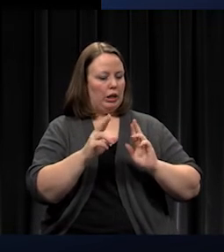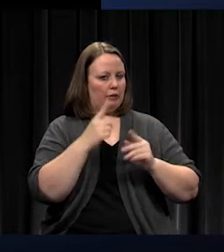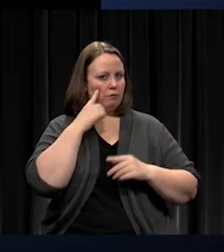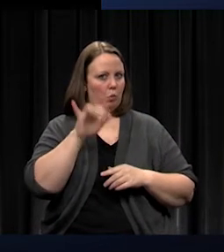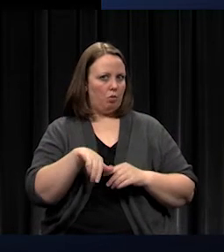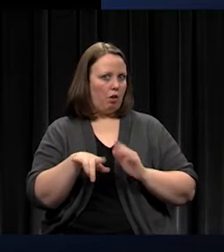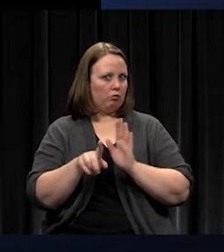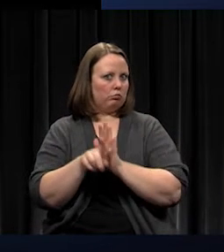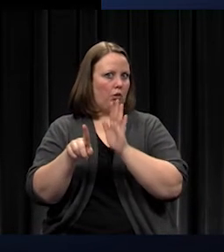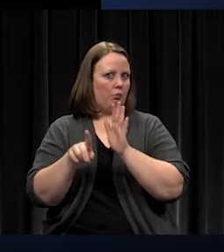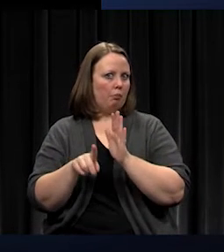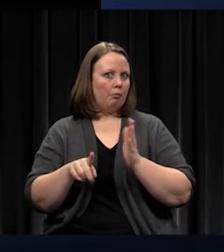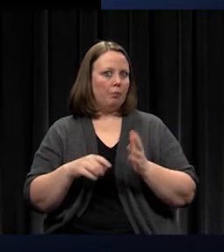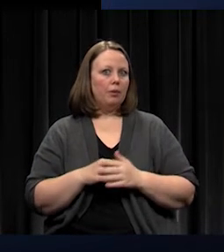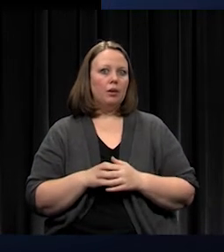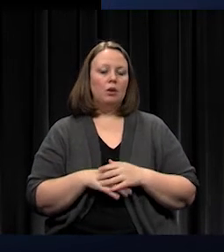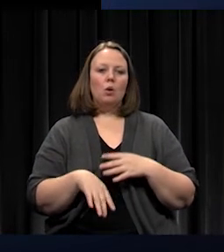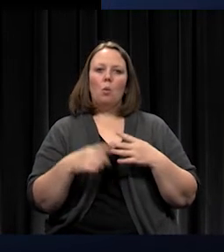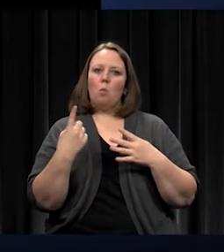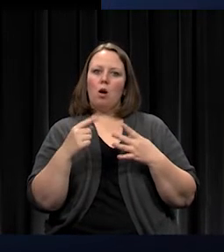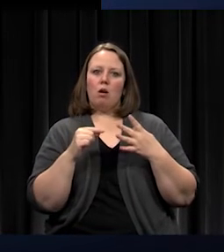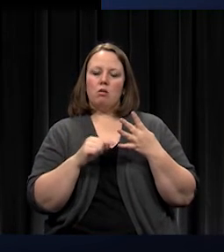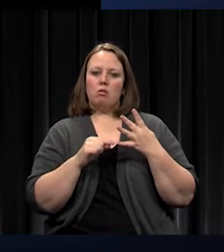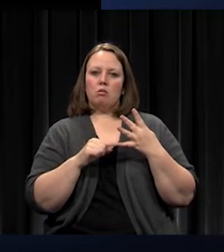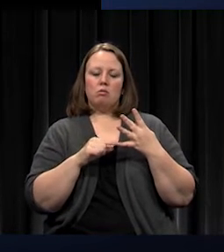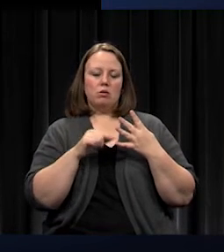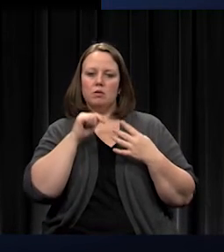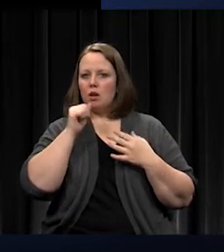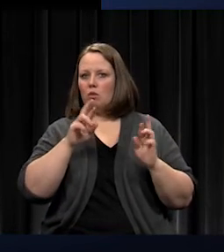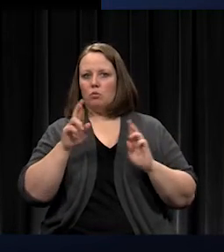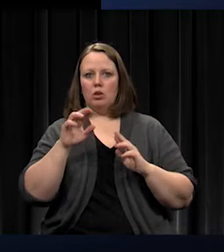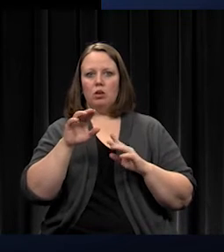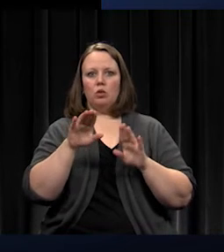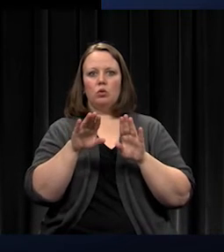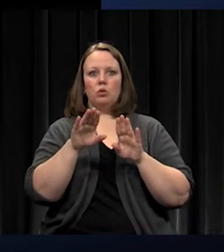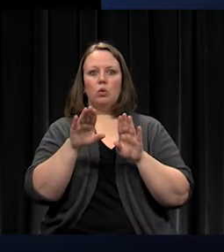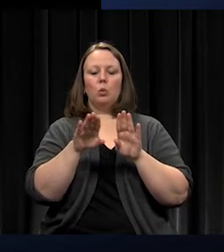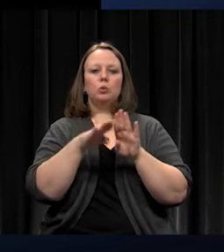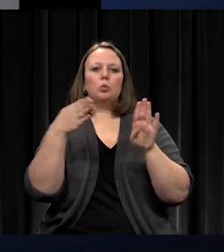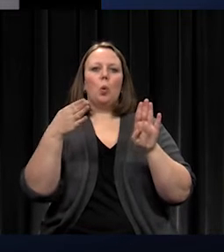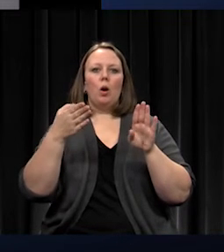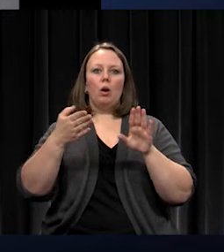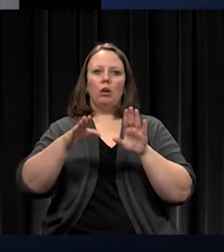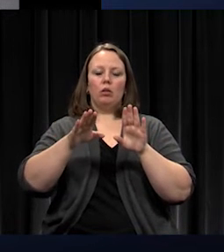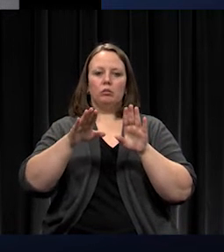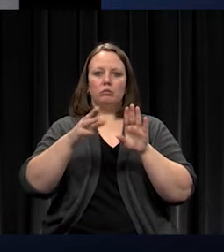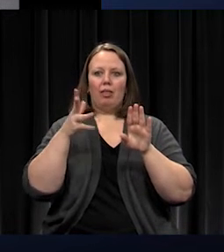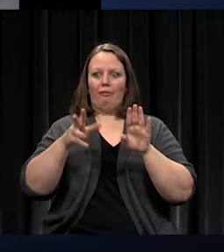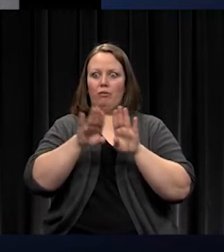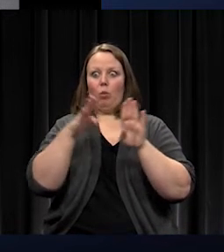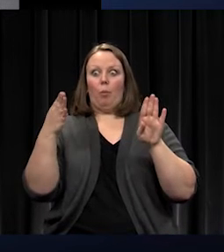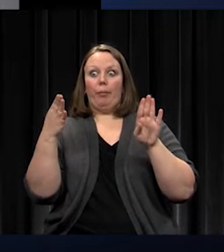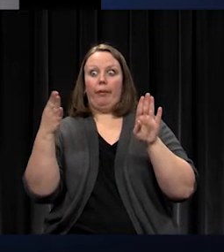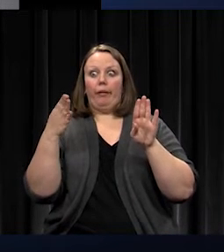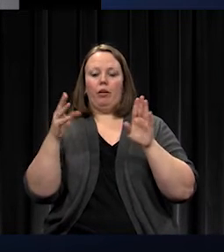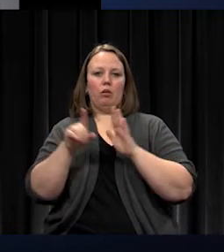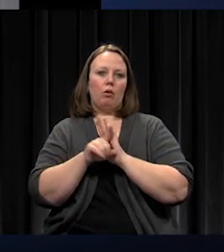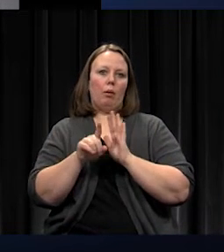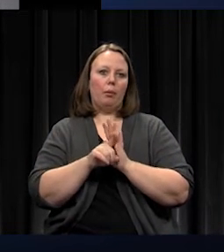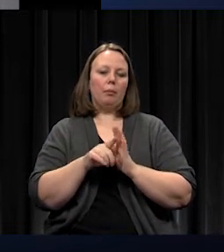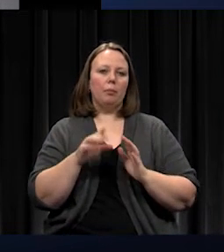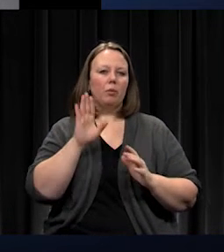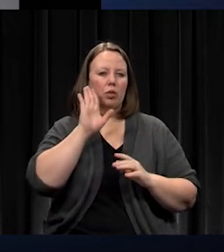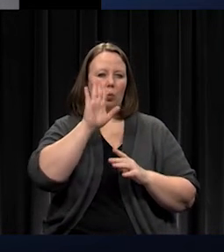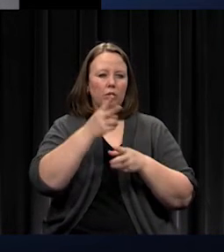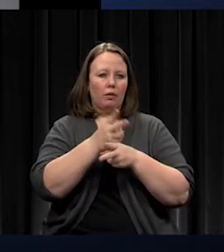is the door held open alarm. So that's something we'd look forward to in future funding. As you also recall, we took